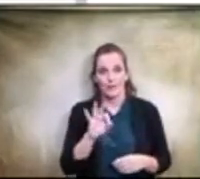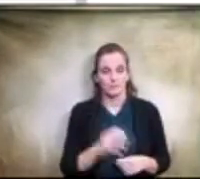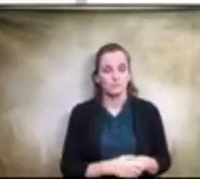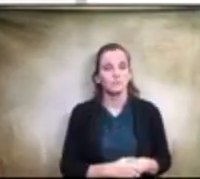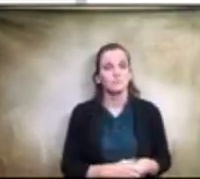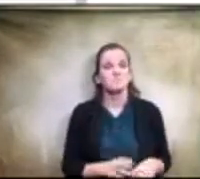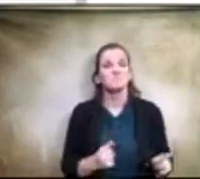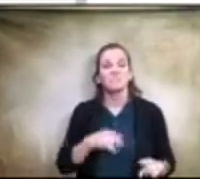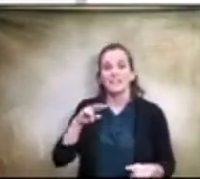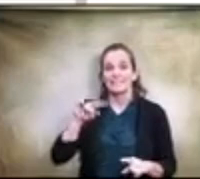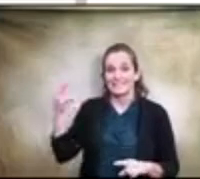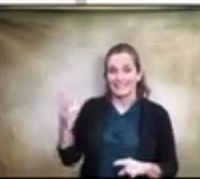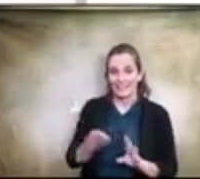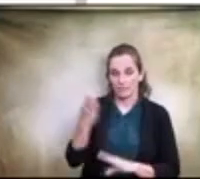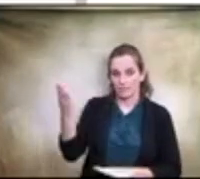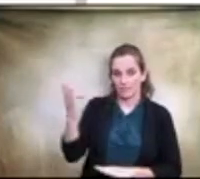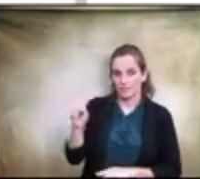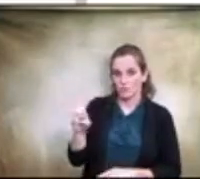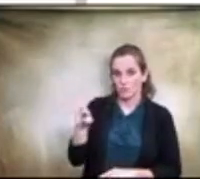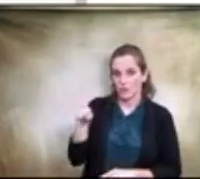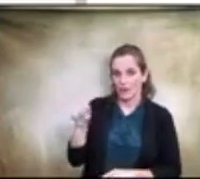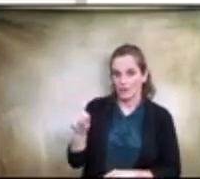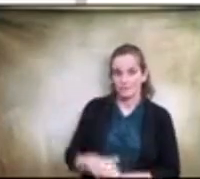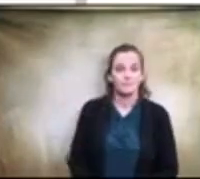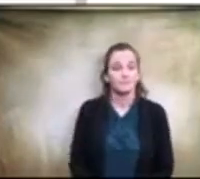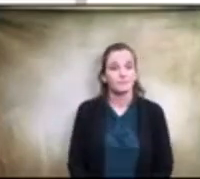i have a second for miss serna miss thomas